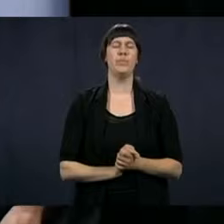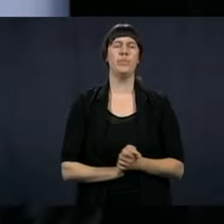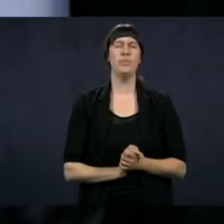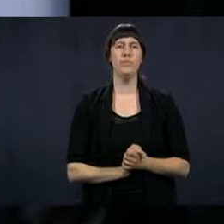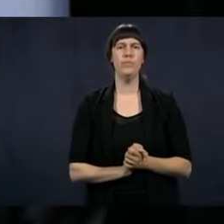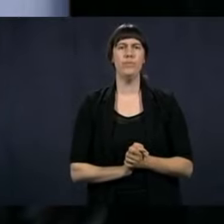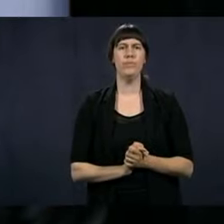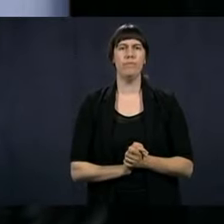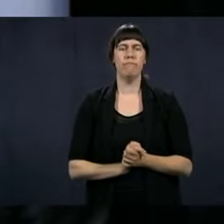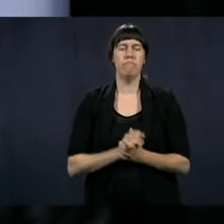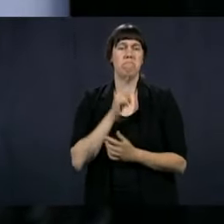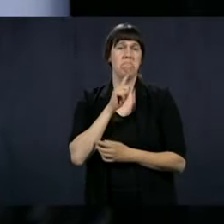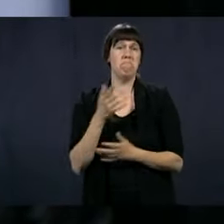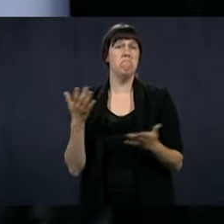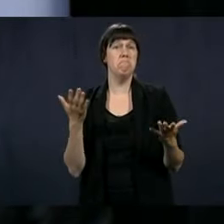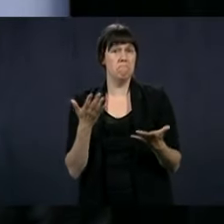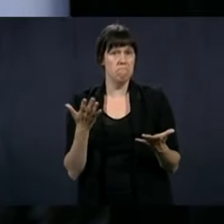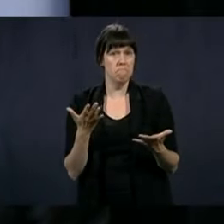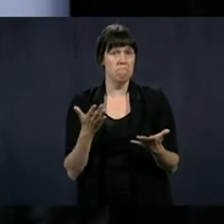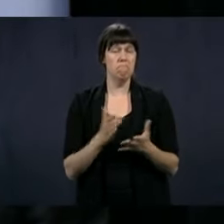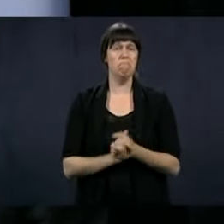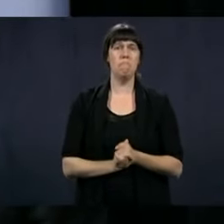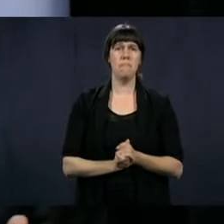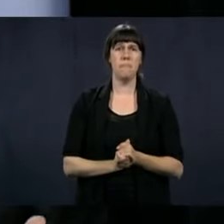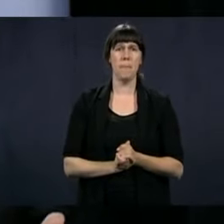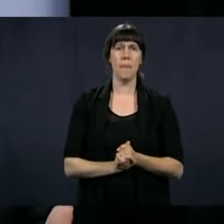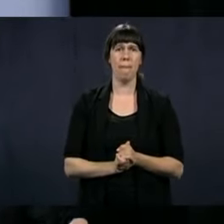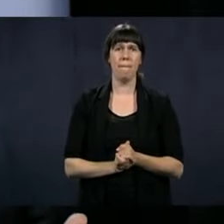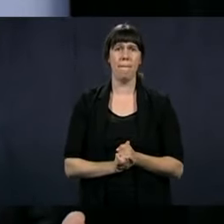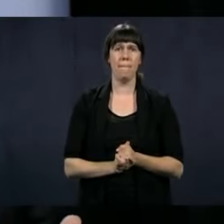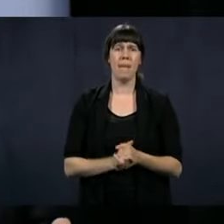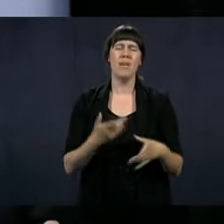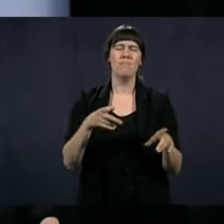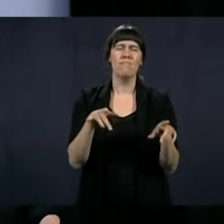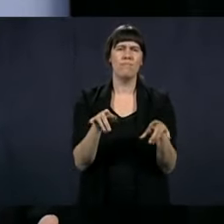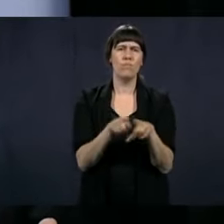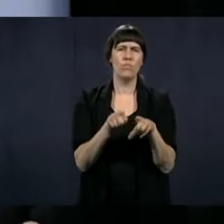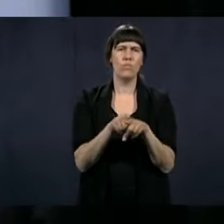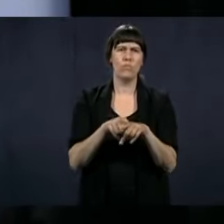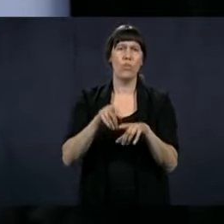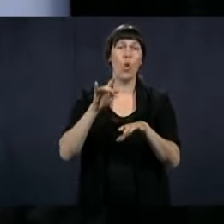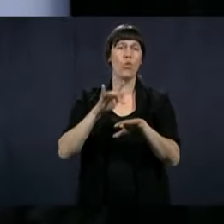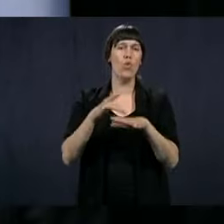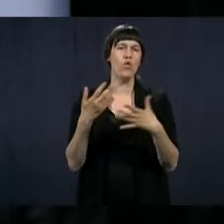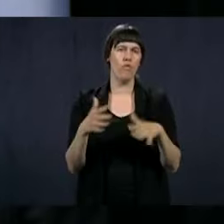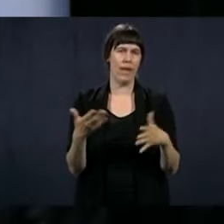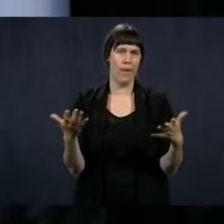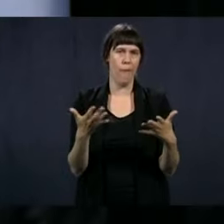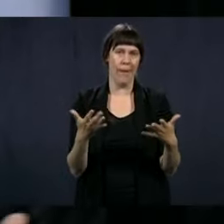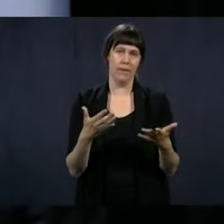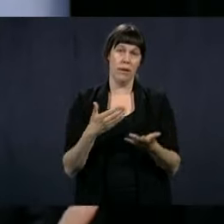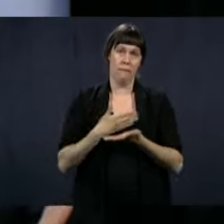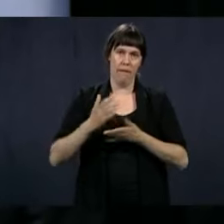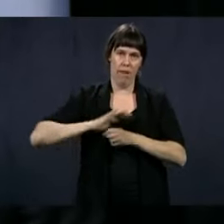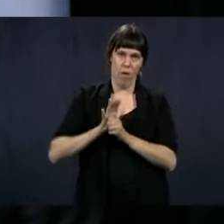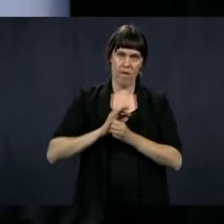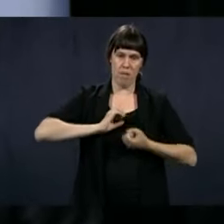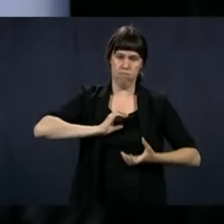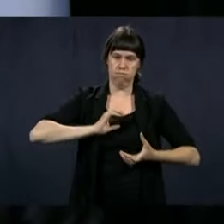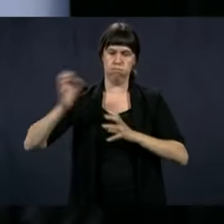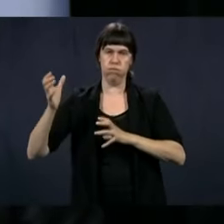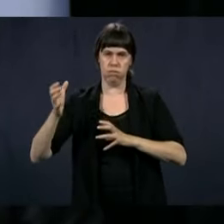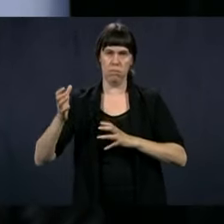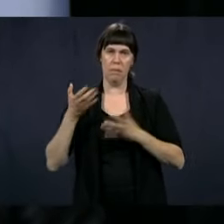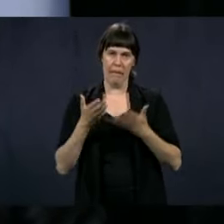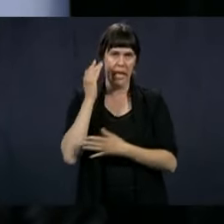we are going to have to accept the fact, and we did learn our lesson during this crisis,